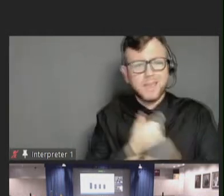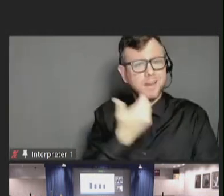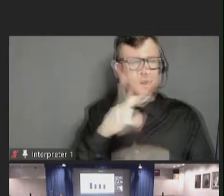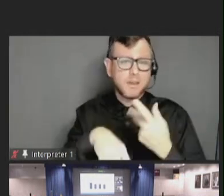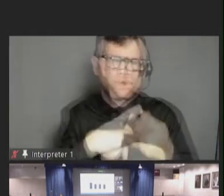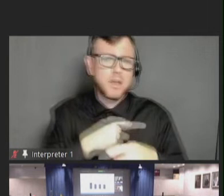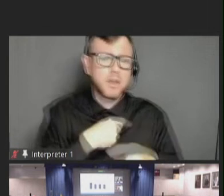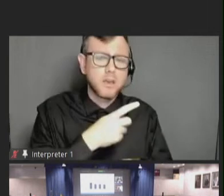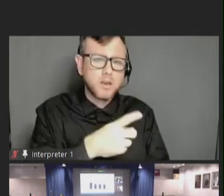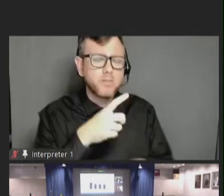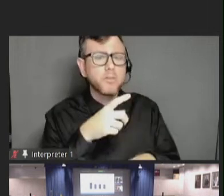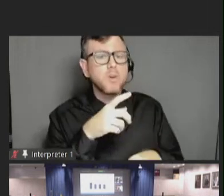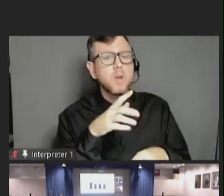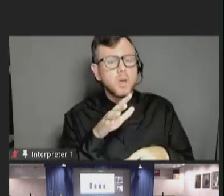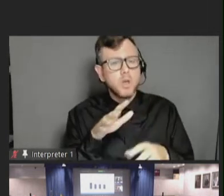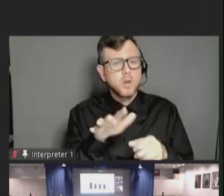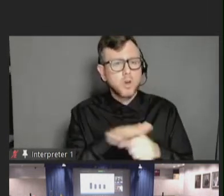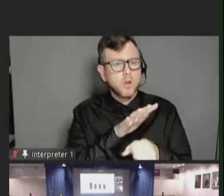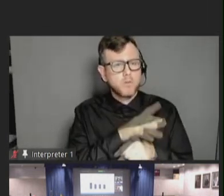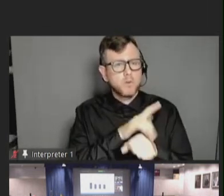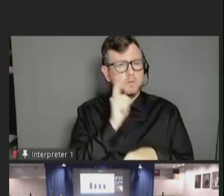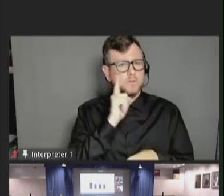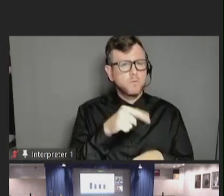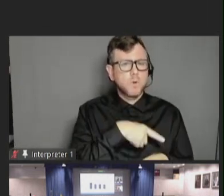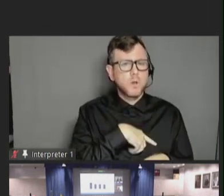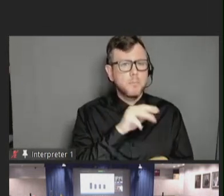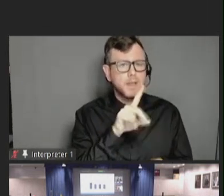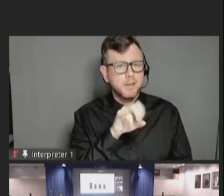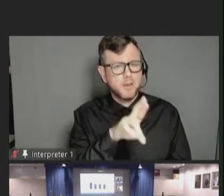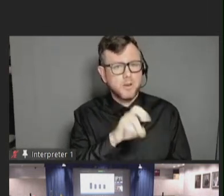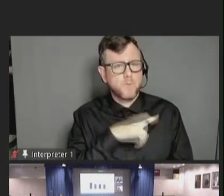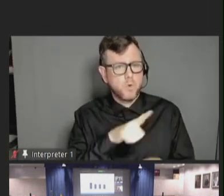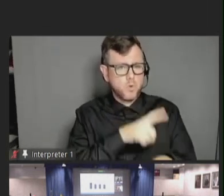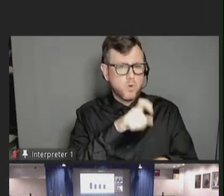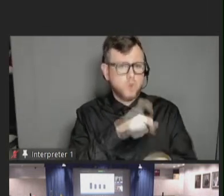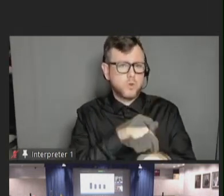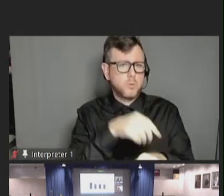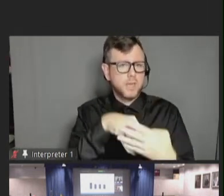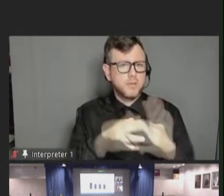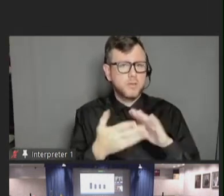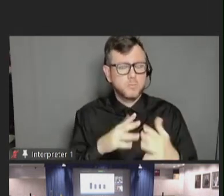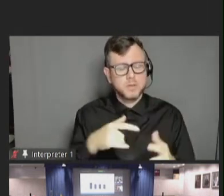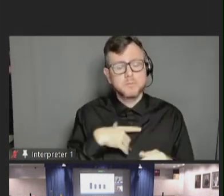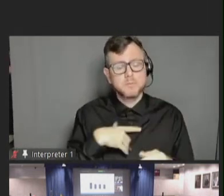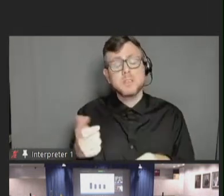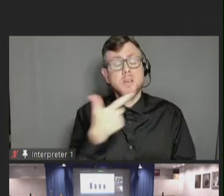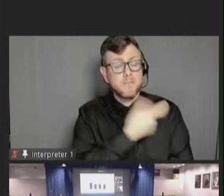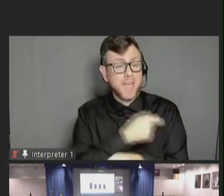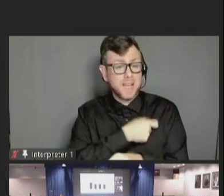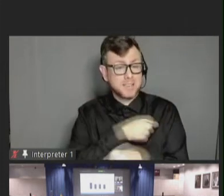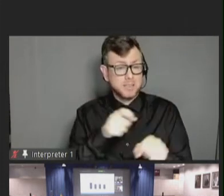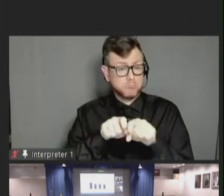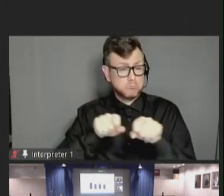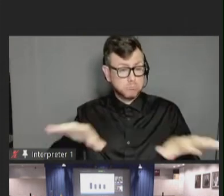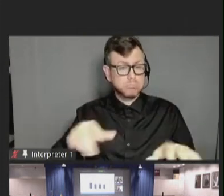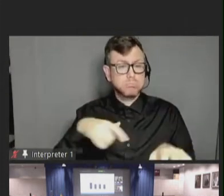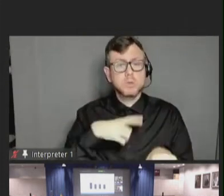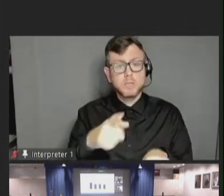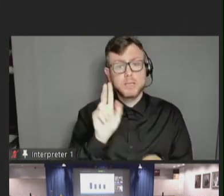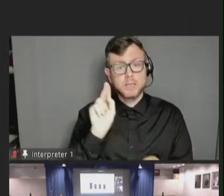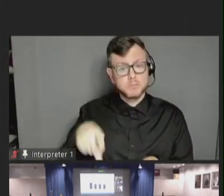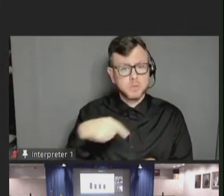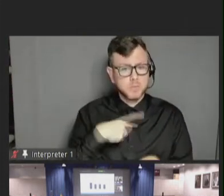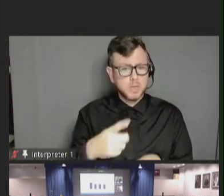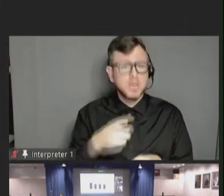in institutions or in the community. And so from the initial vaccine rollout, this is from a survey that the Kaiser Family